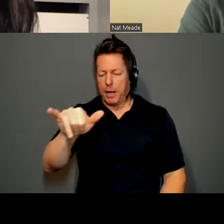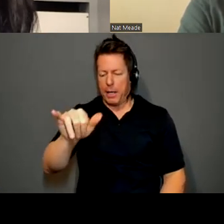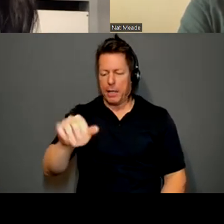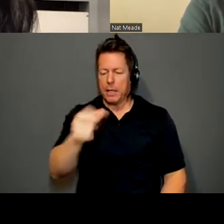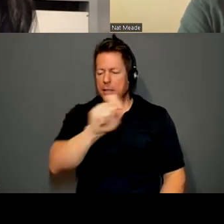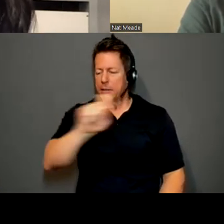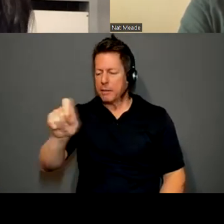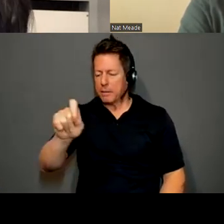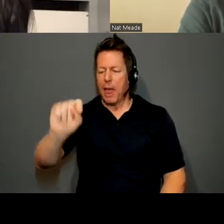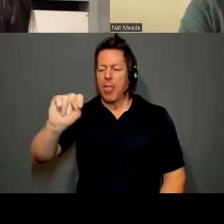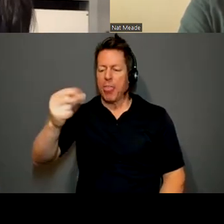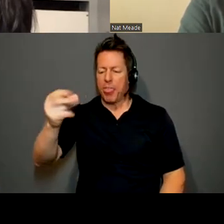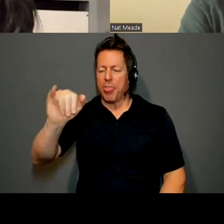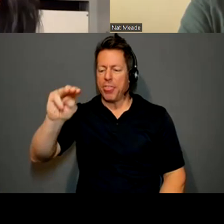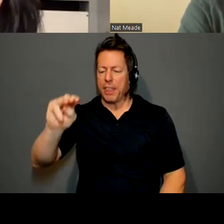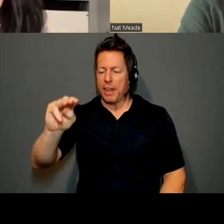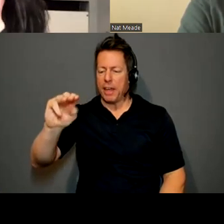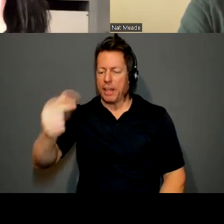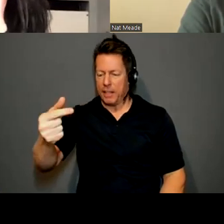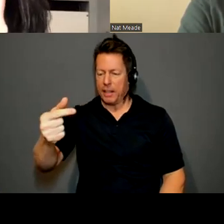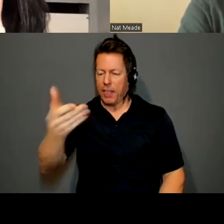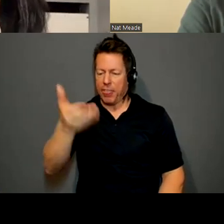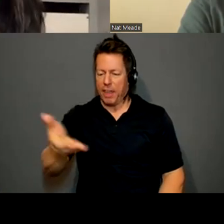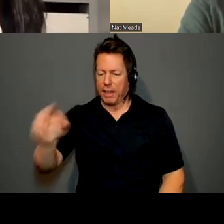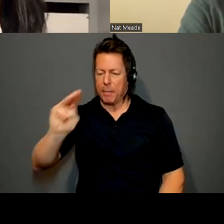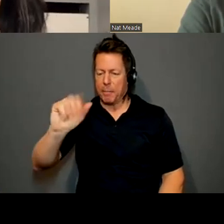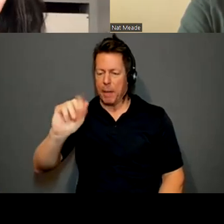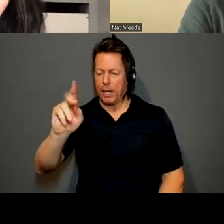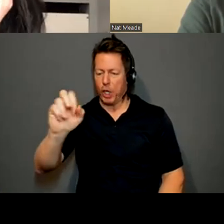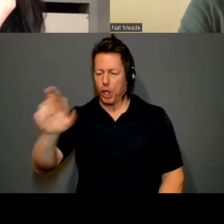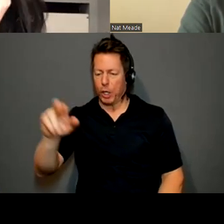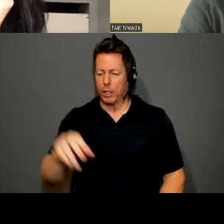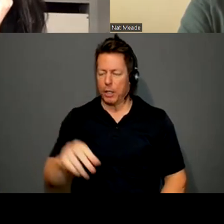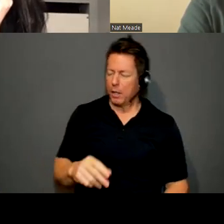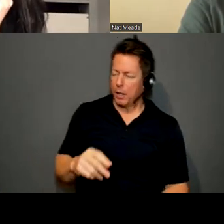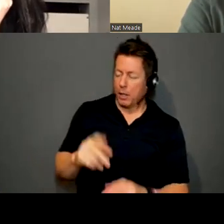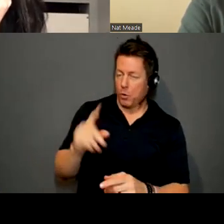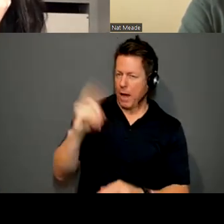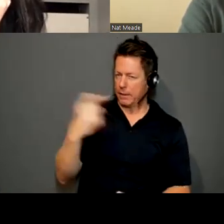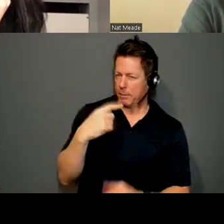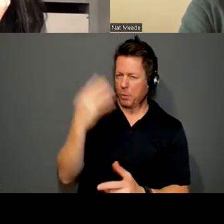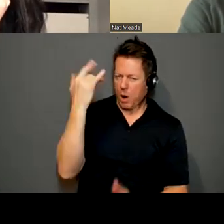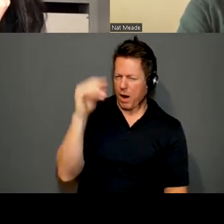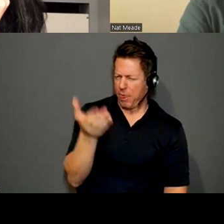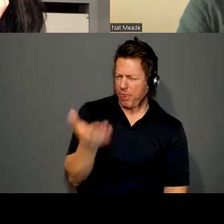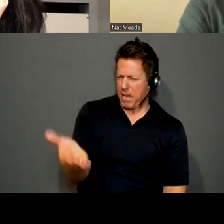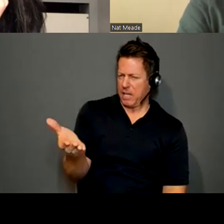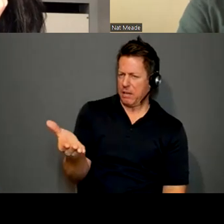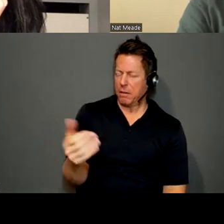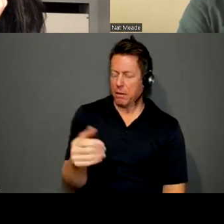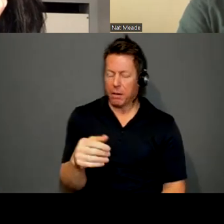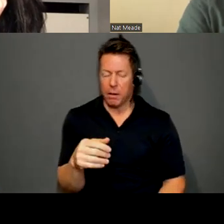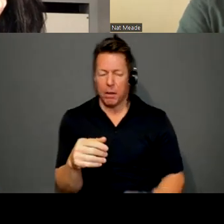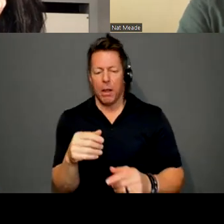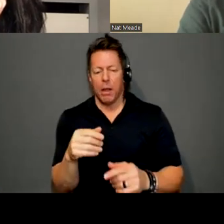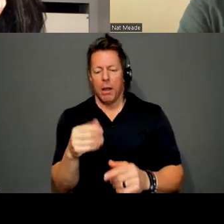And, uh, you might say, well, why thing? And I entertain the idea of a thing because a